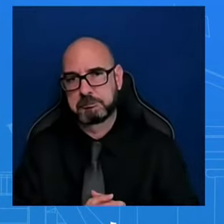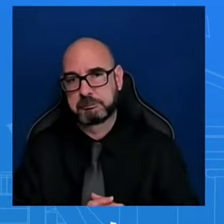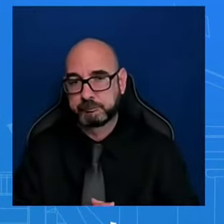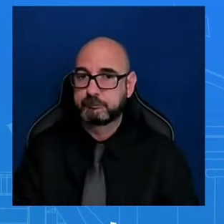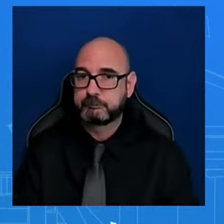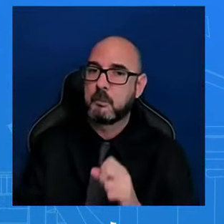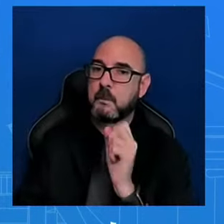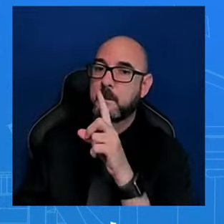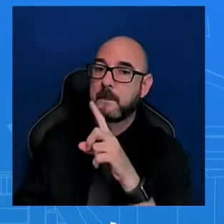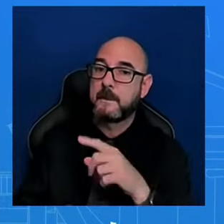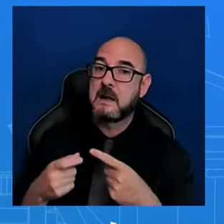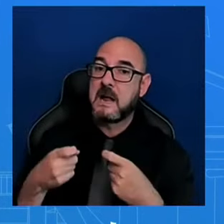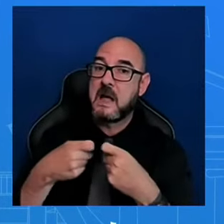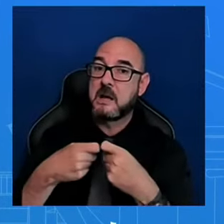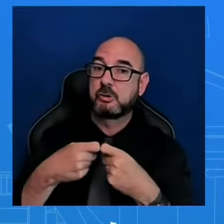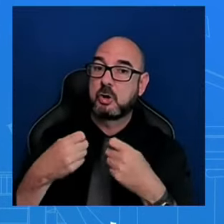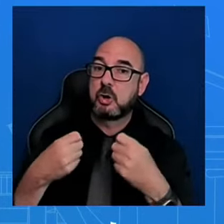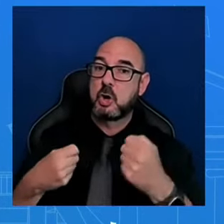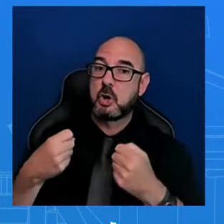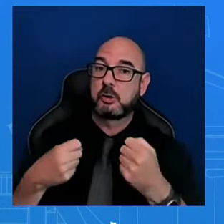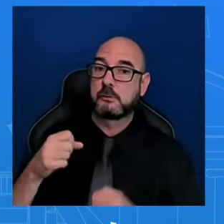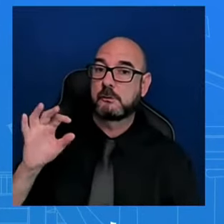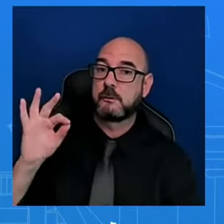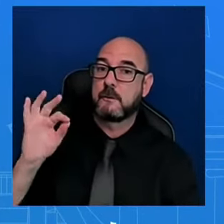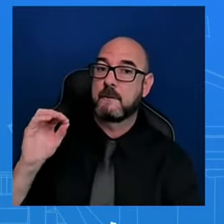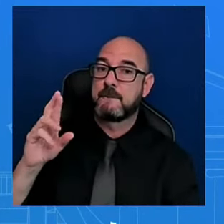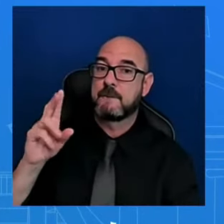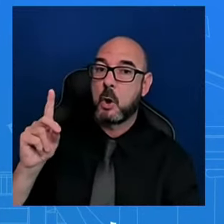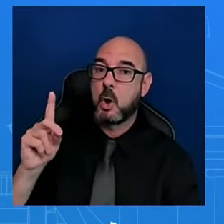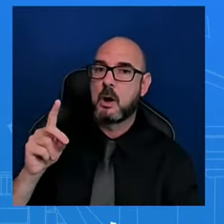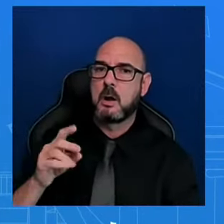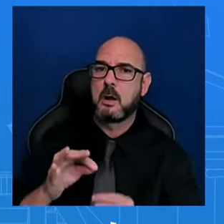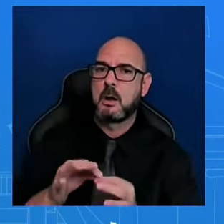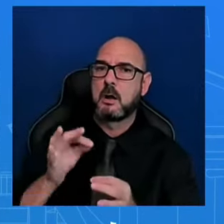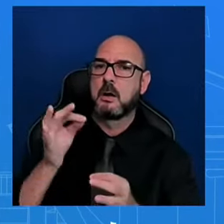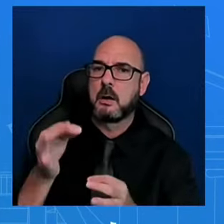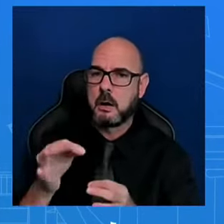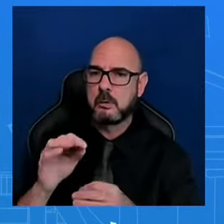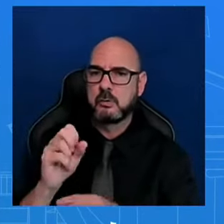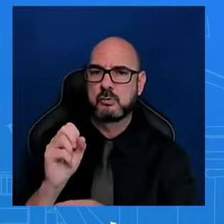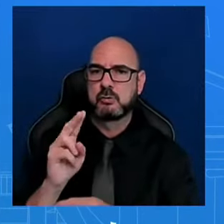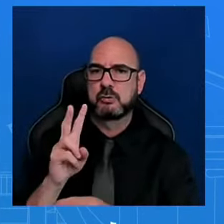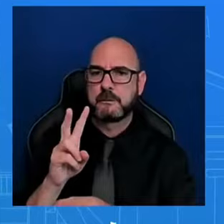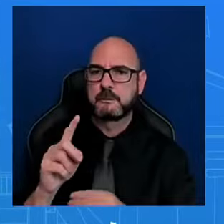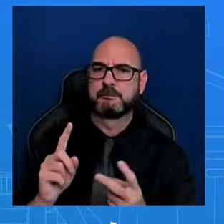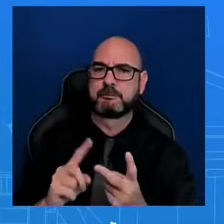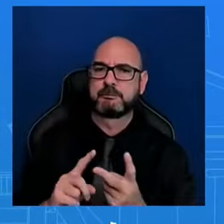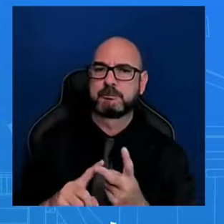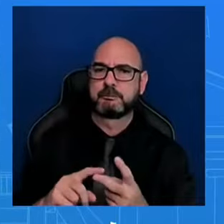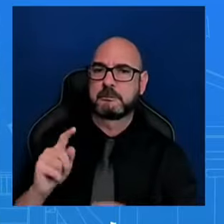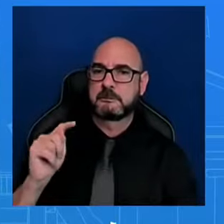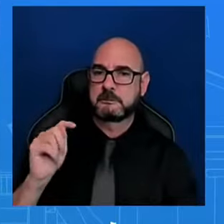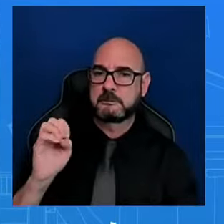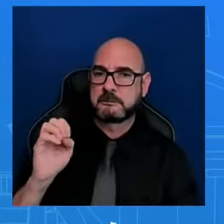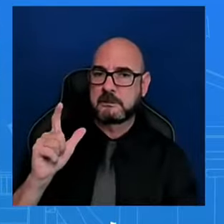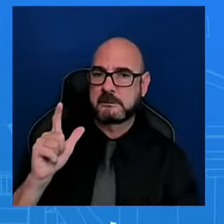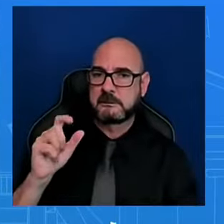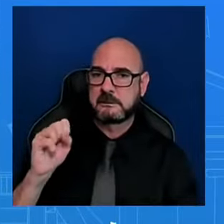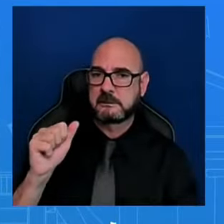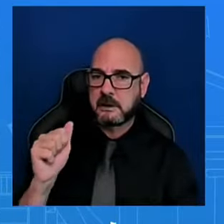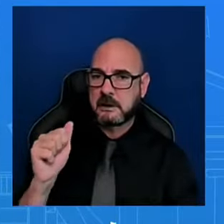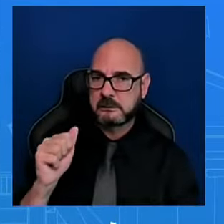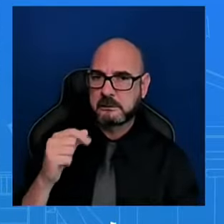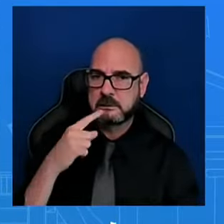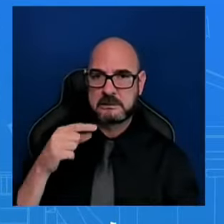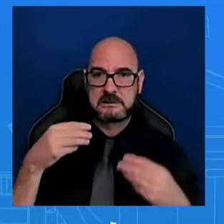electric SUV. Tesla earlier this week said that its sales are plunging. Do these types of developments make the administration